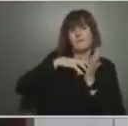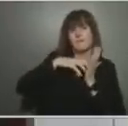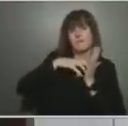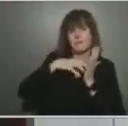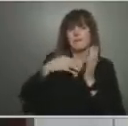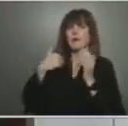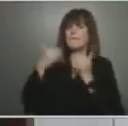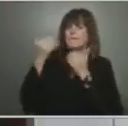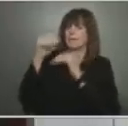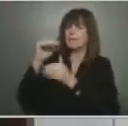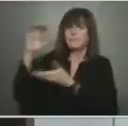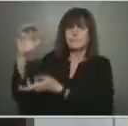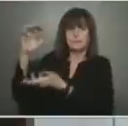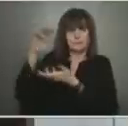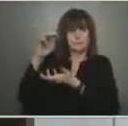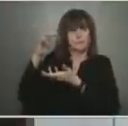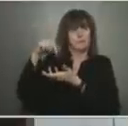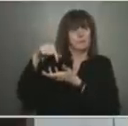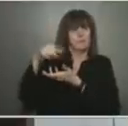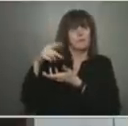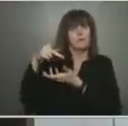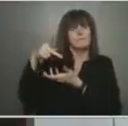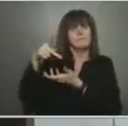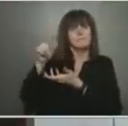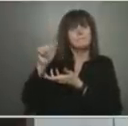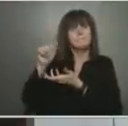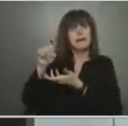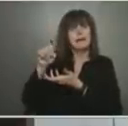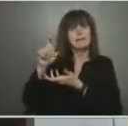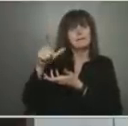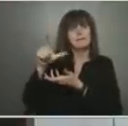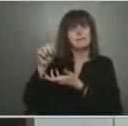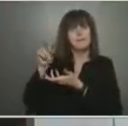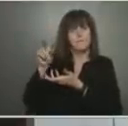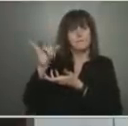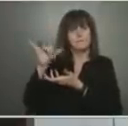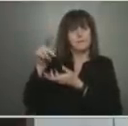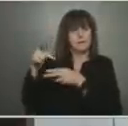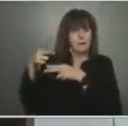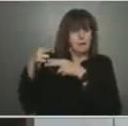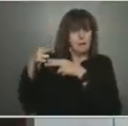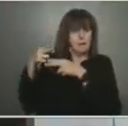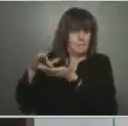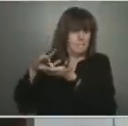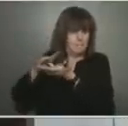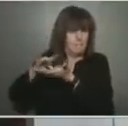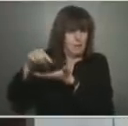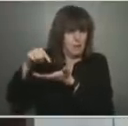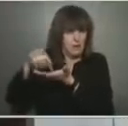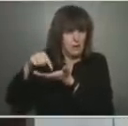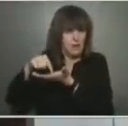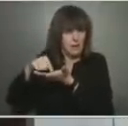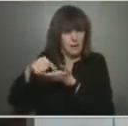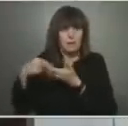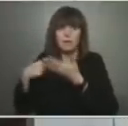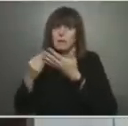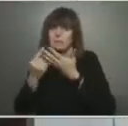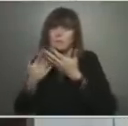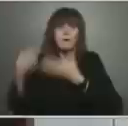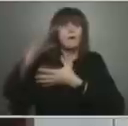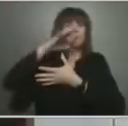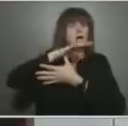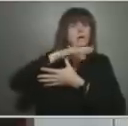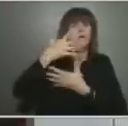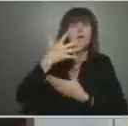and we are prioritizing unvaccinated individuals who are most at risk of severe outcomes from COVID-19 infection.